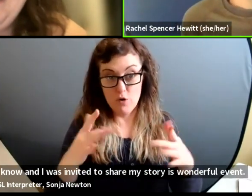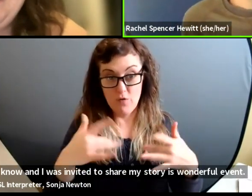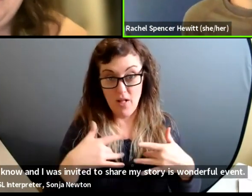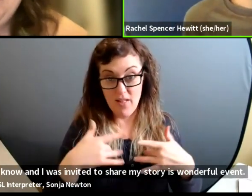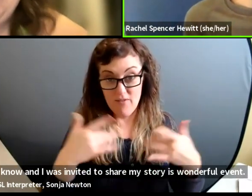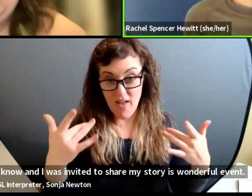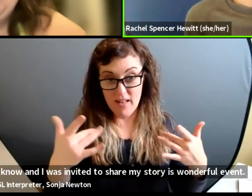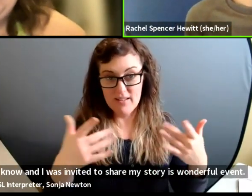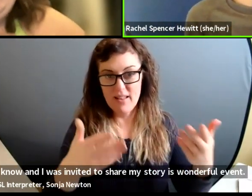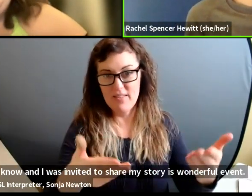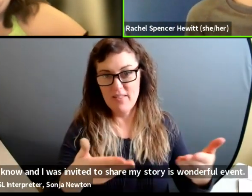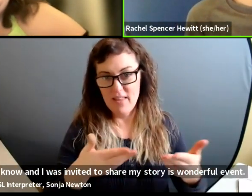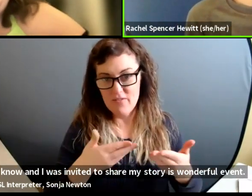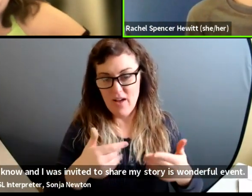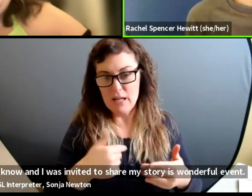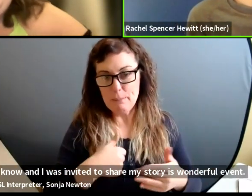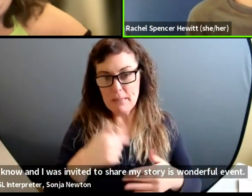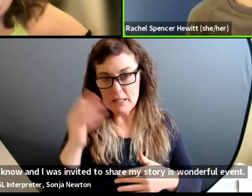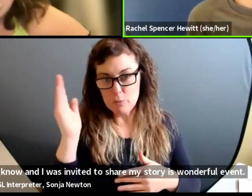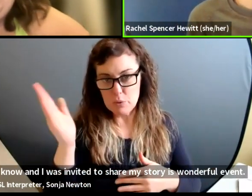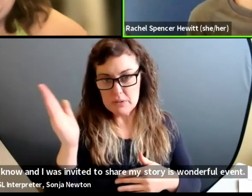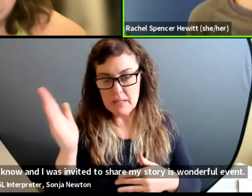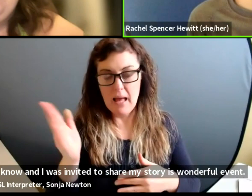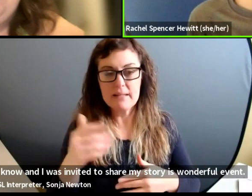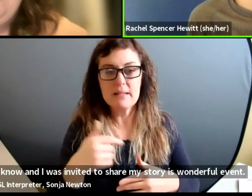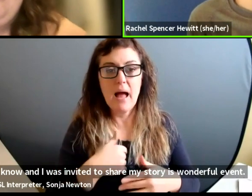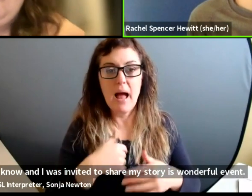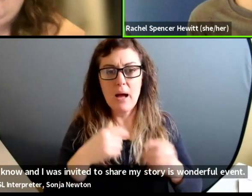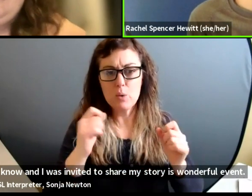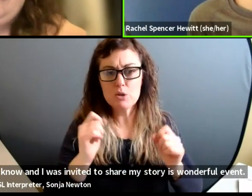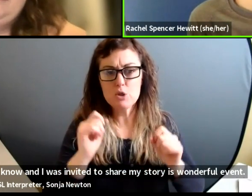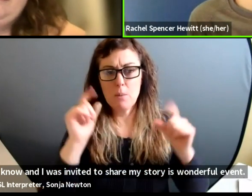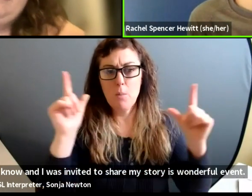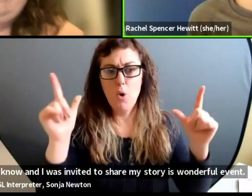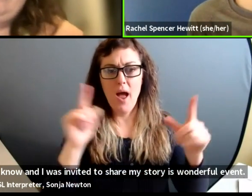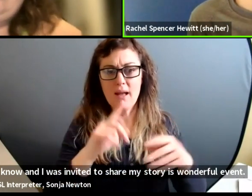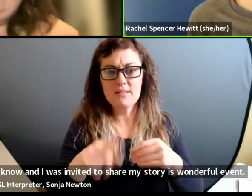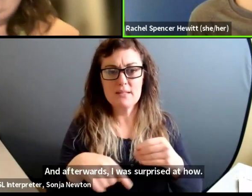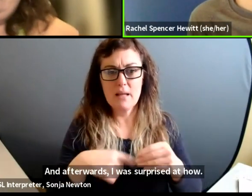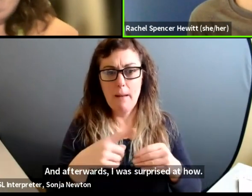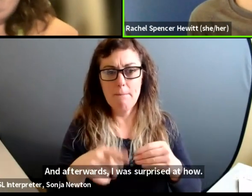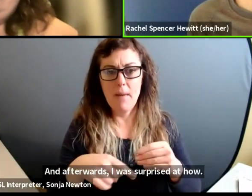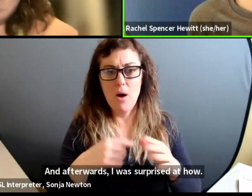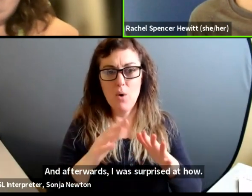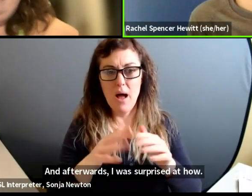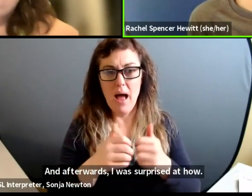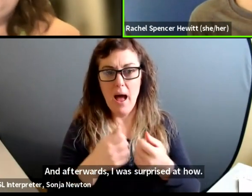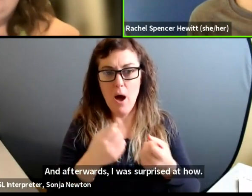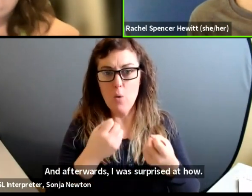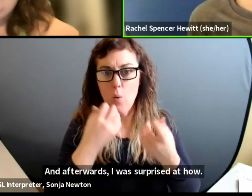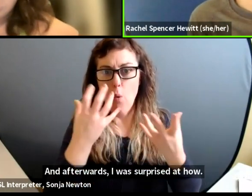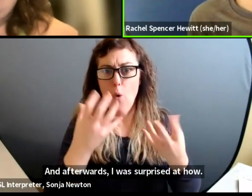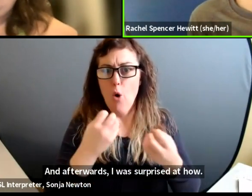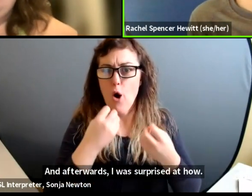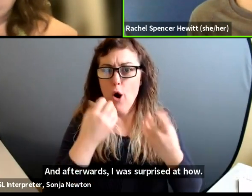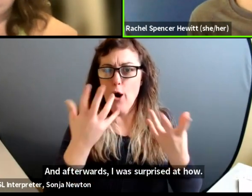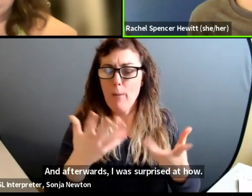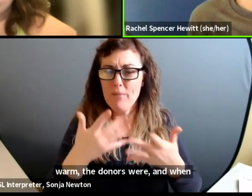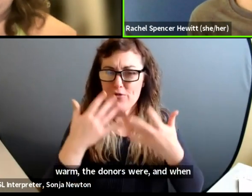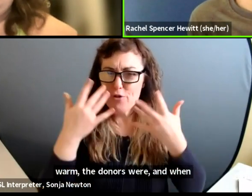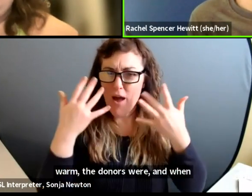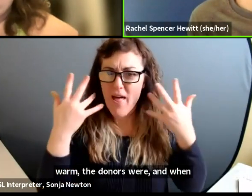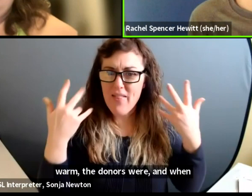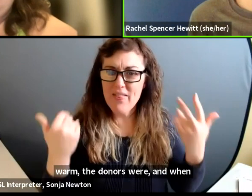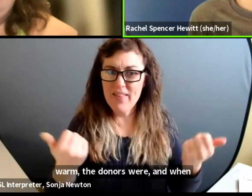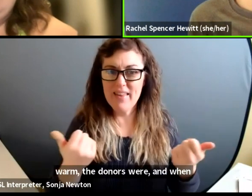Um, and afterwards, uh, I was surprised at how, um, warm the donors were and, um, would you